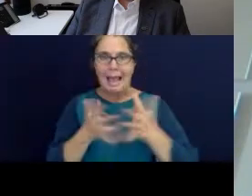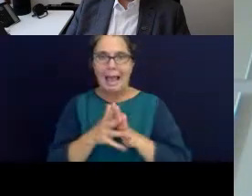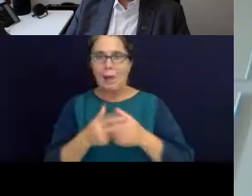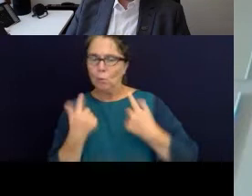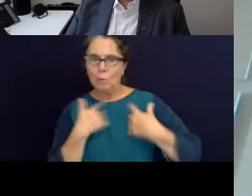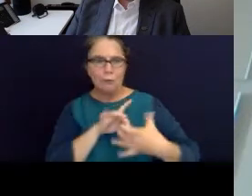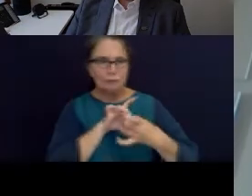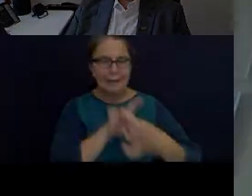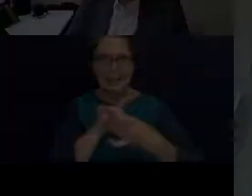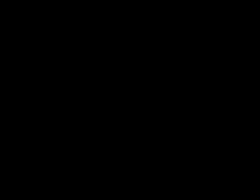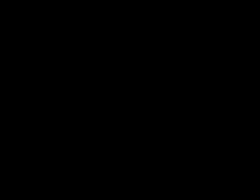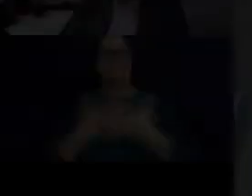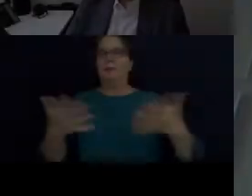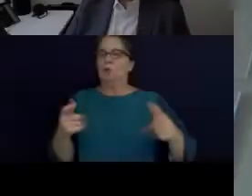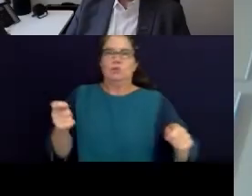be fundamentally transformed.